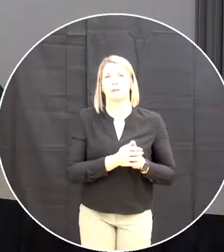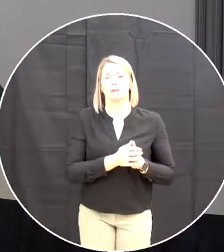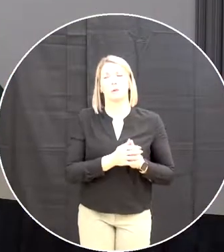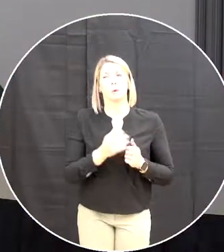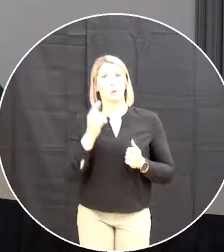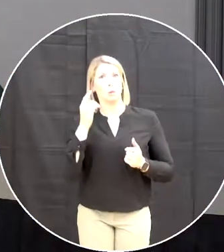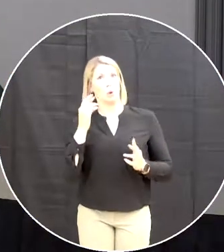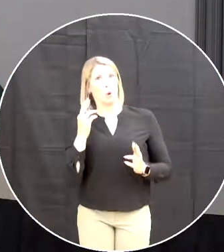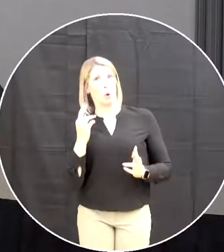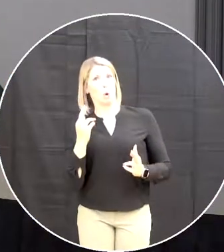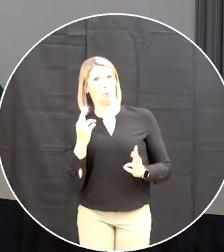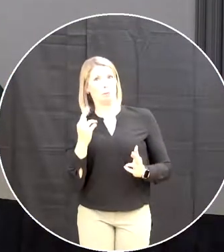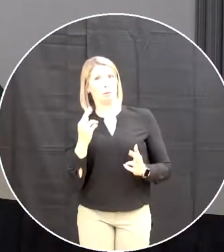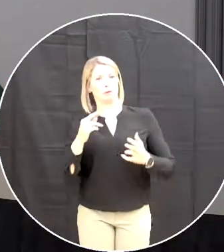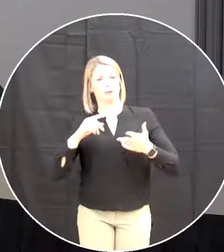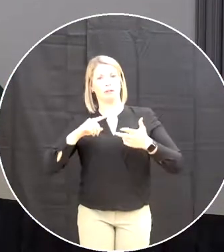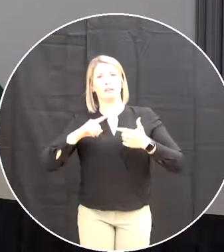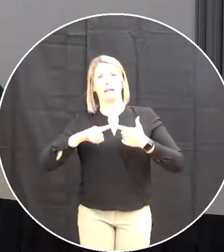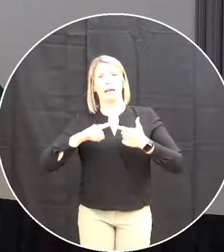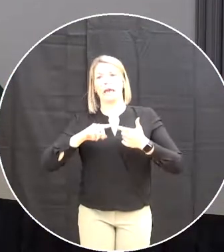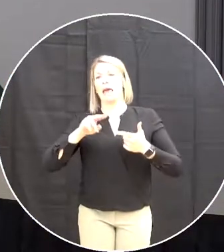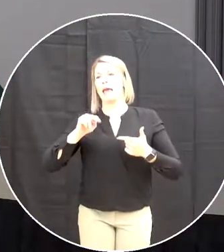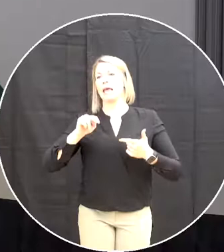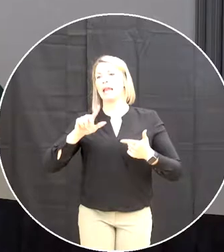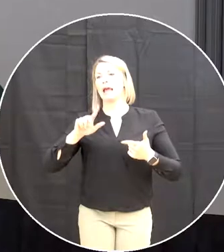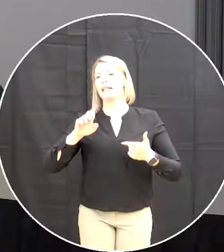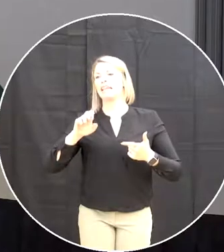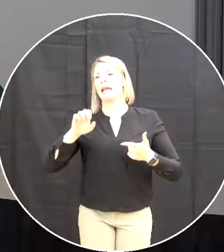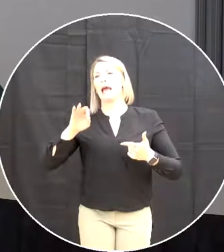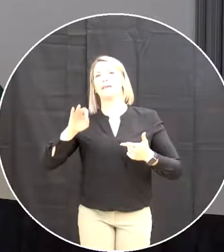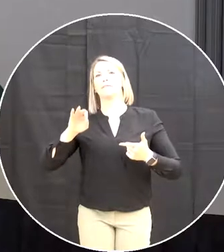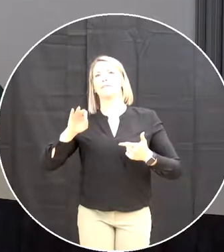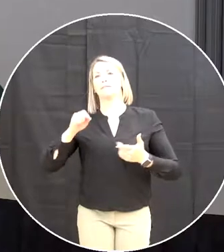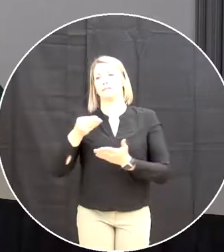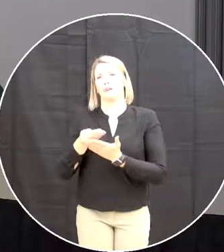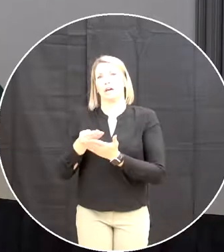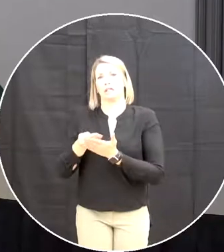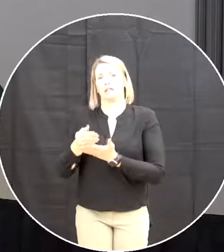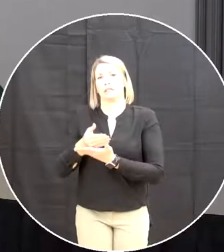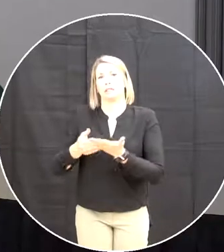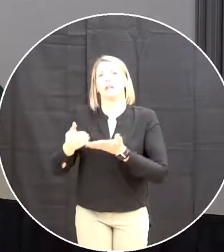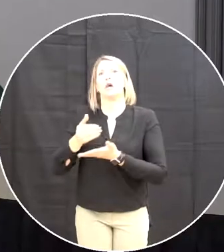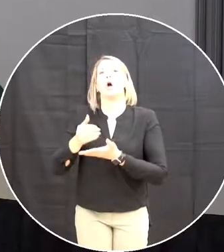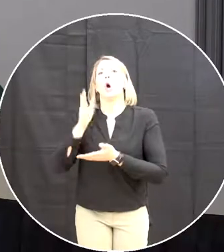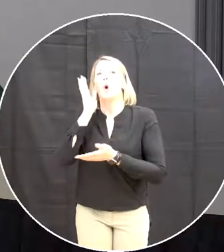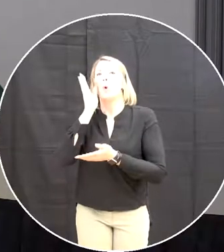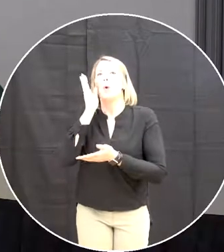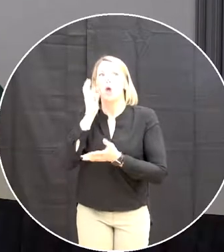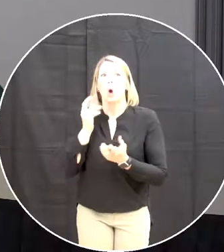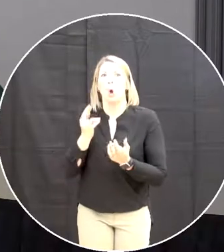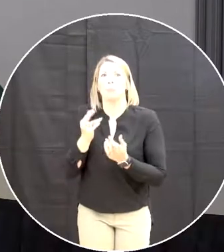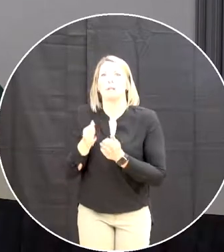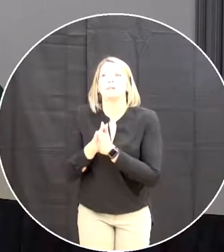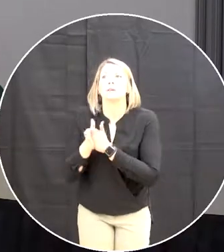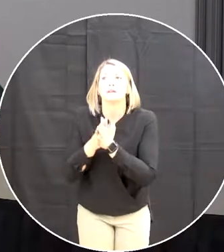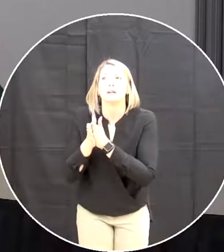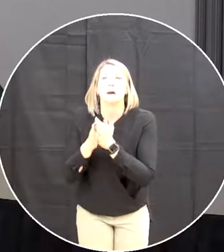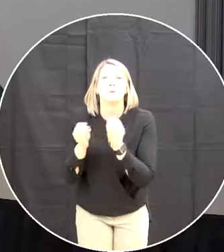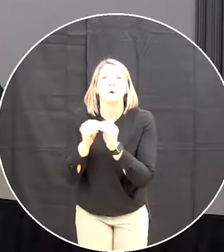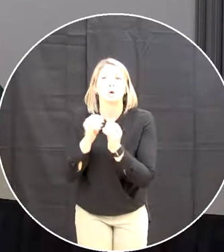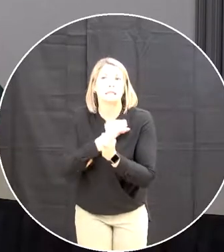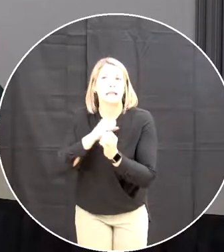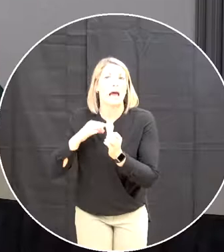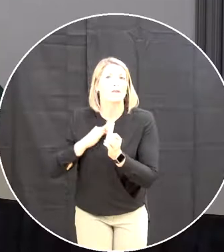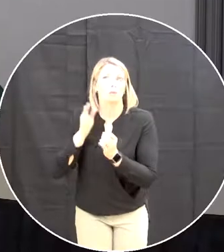to the disbursement of the nlef funds may entice more employees to actually join the 50 50 draw and increase